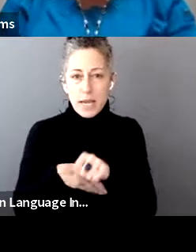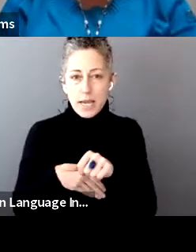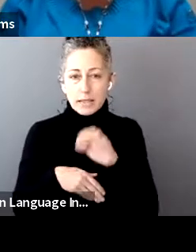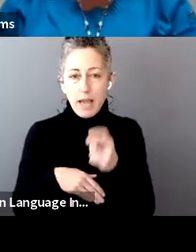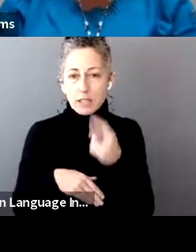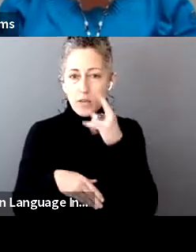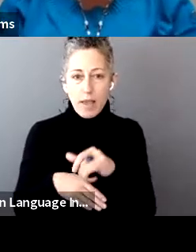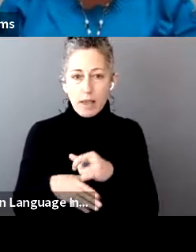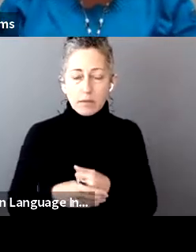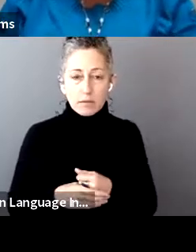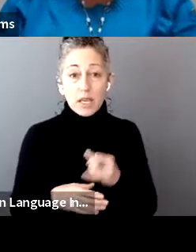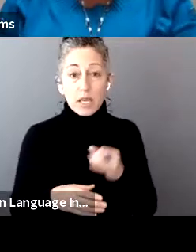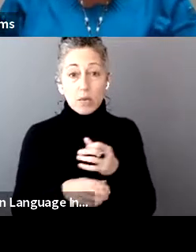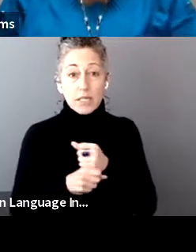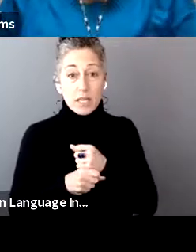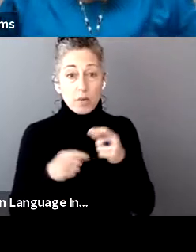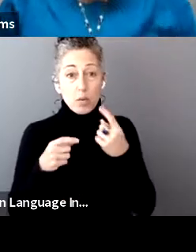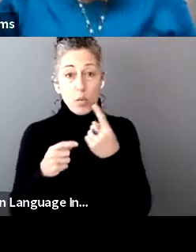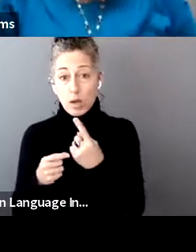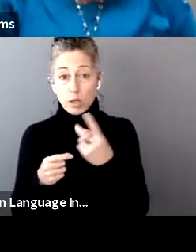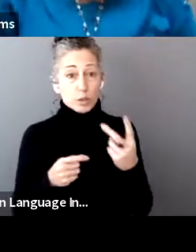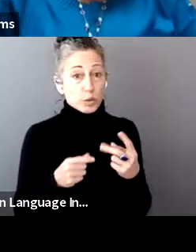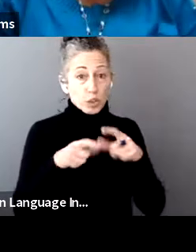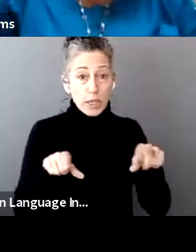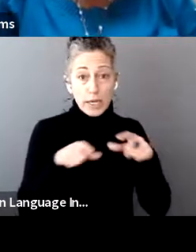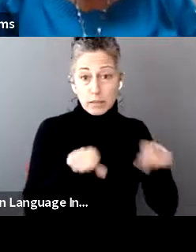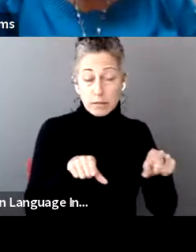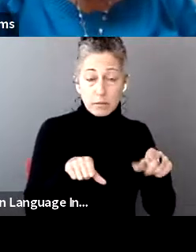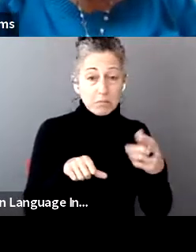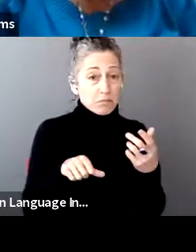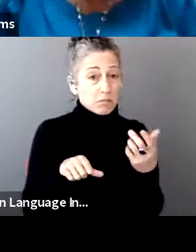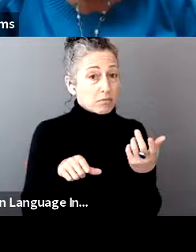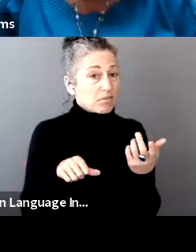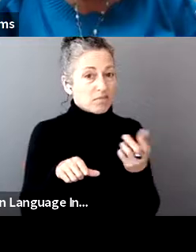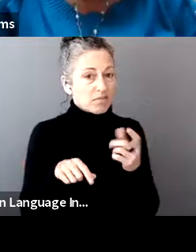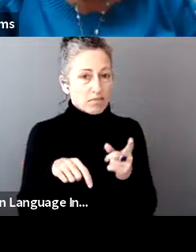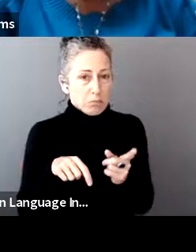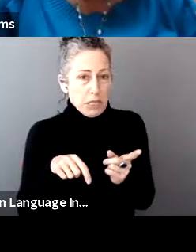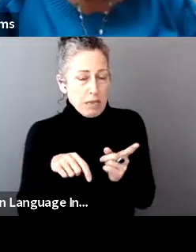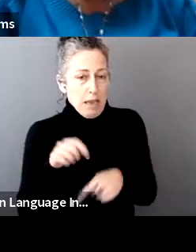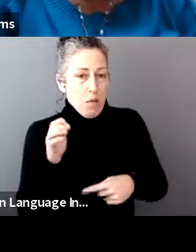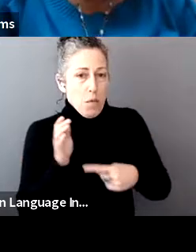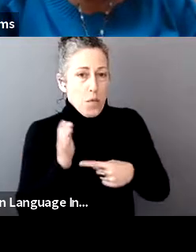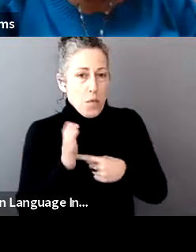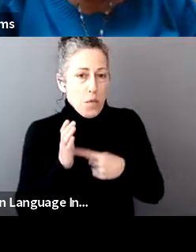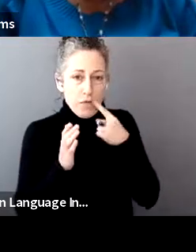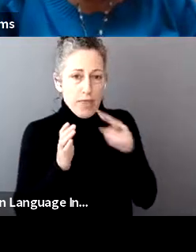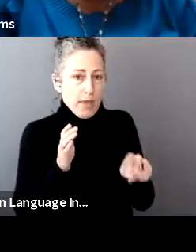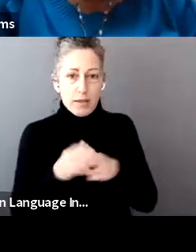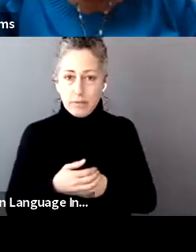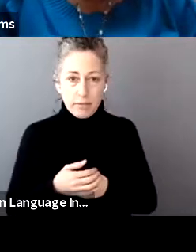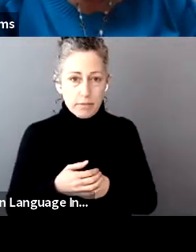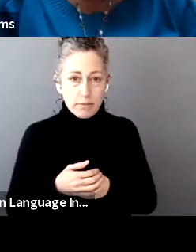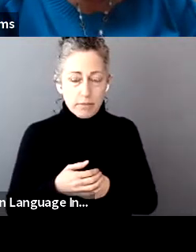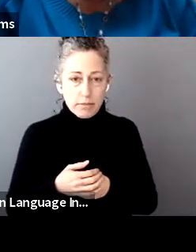whether you received one or two, they're not taxable for federal income tax purposes. But they may reduce